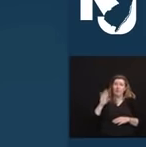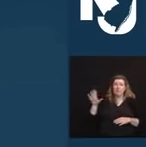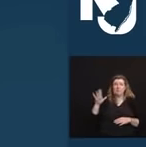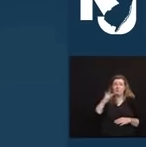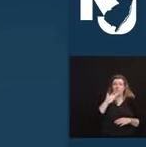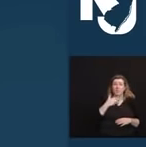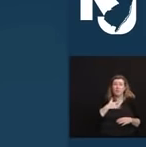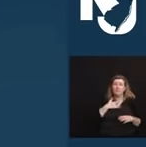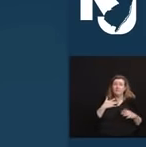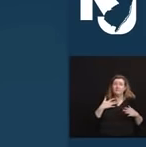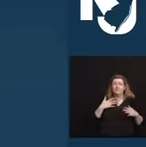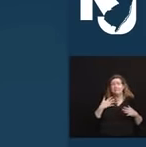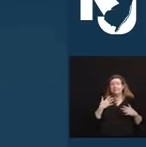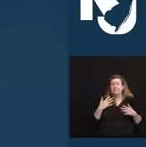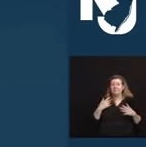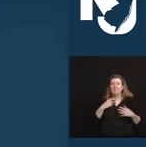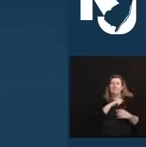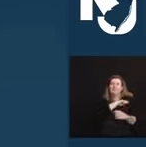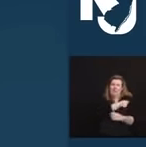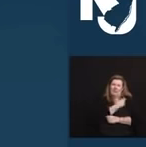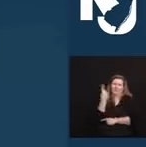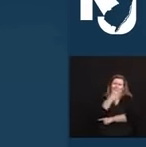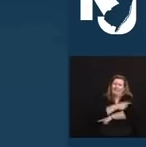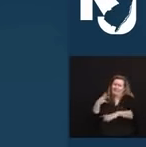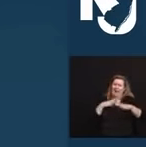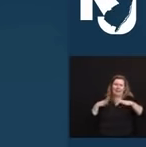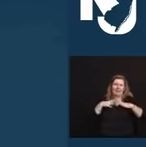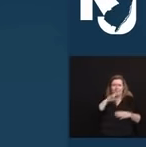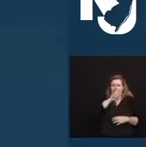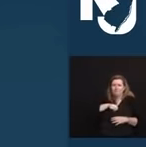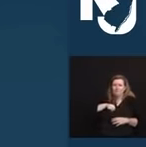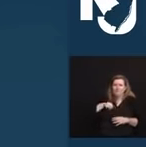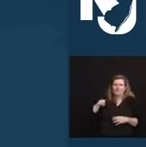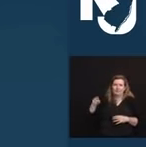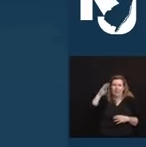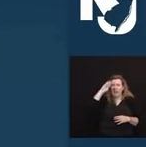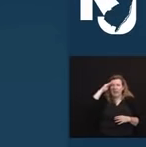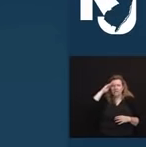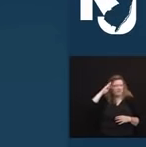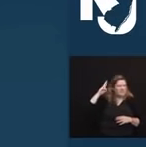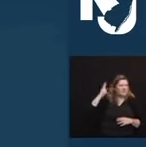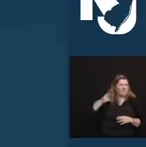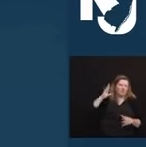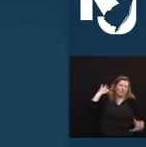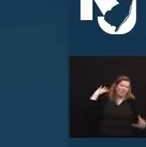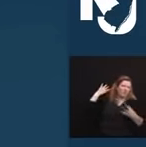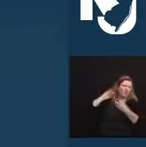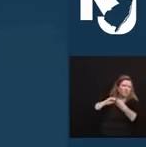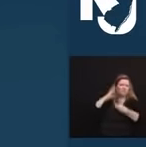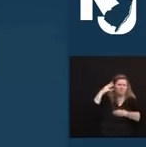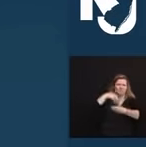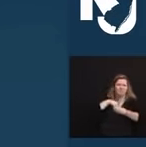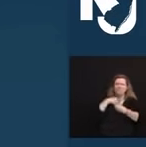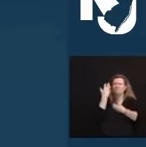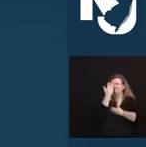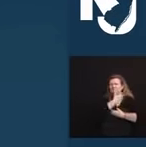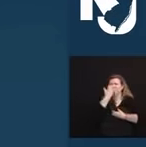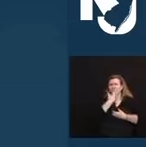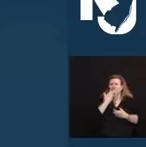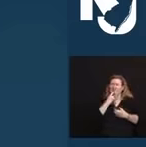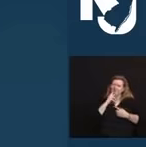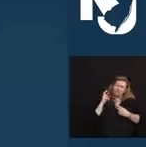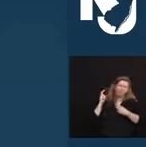Patrick's Day, where he'd let his Irish heritage take center stage and when his warm, funny, and compassionate nature would really shine.